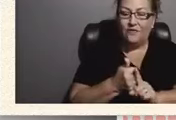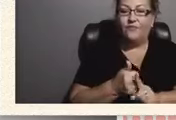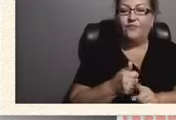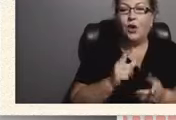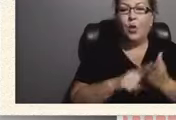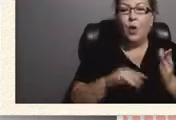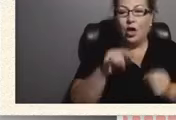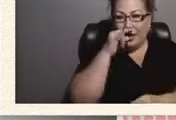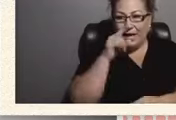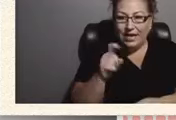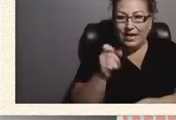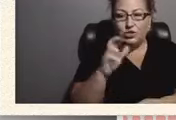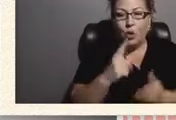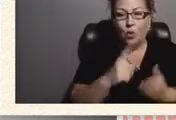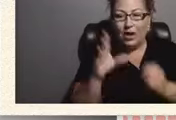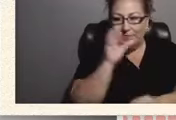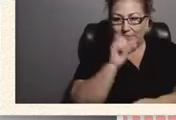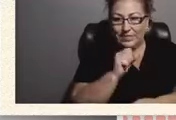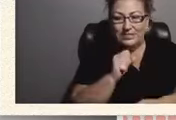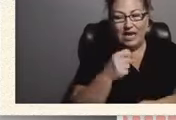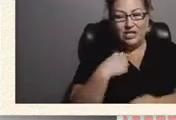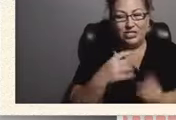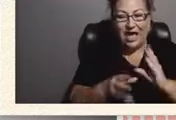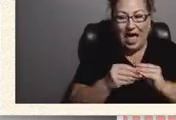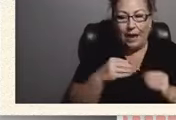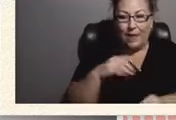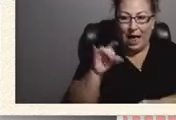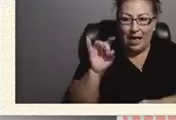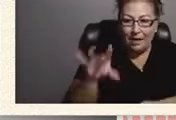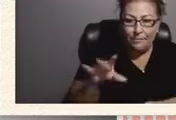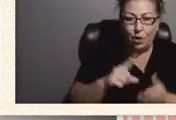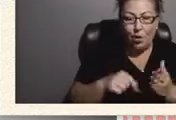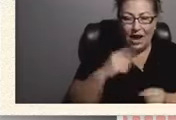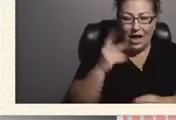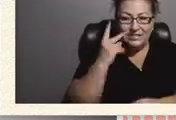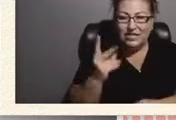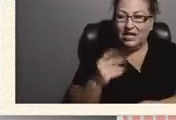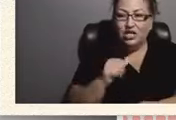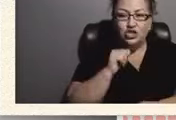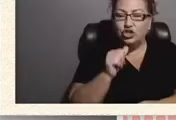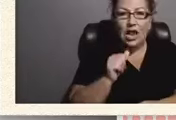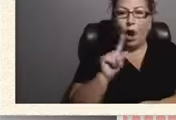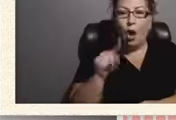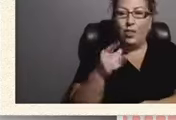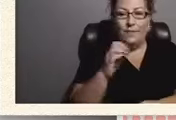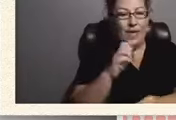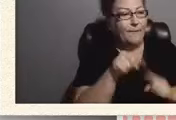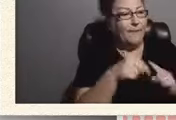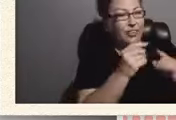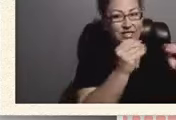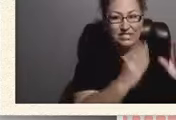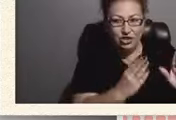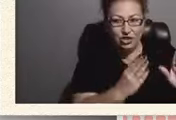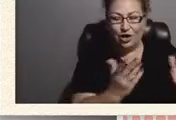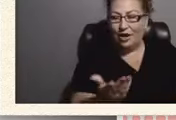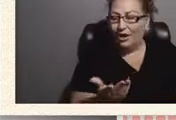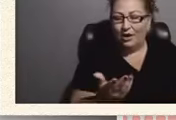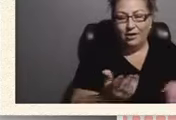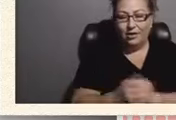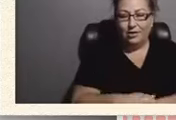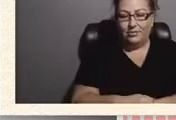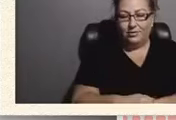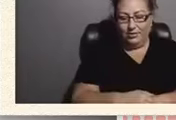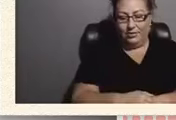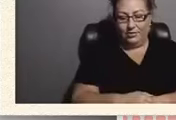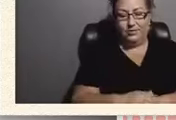he's missing, and I just add my input from what I see. It shouldn't just be about the teacher. Right, exactly. you're with your child. You